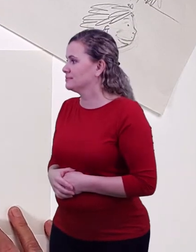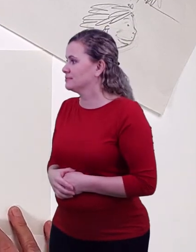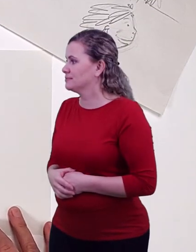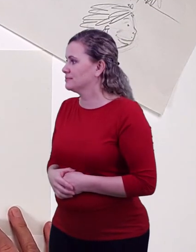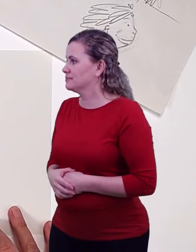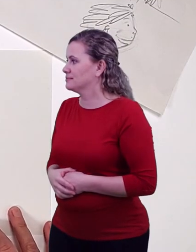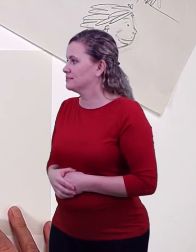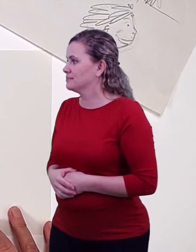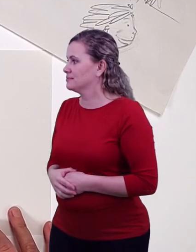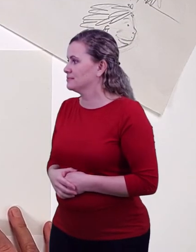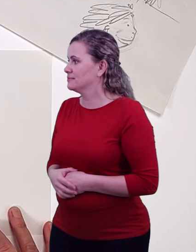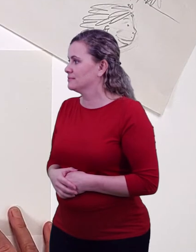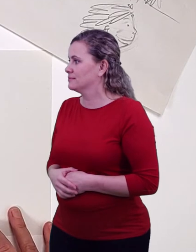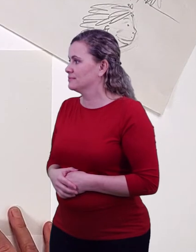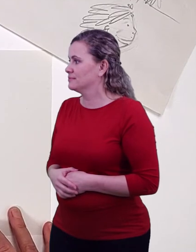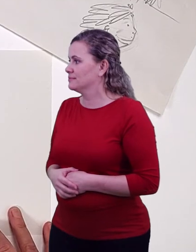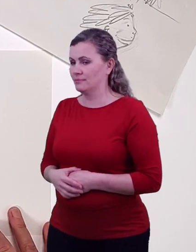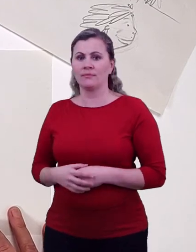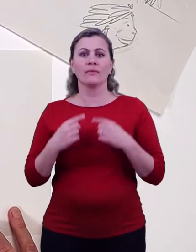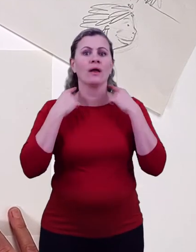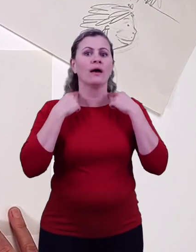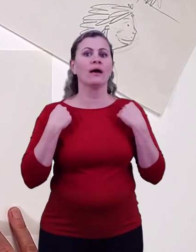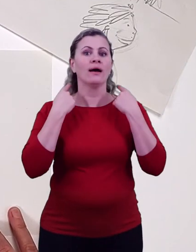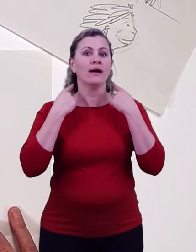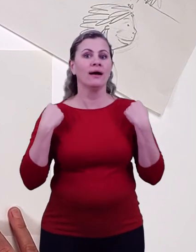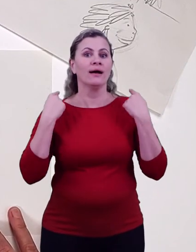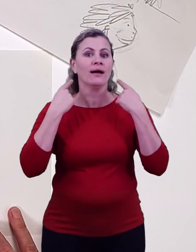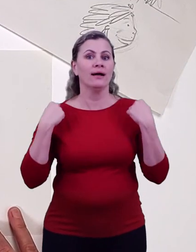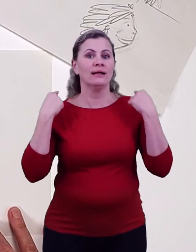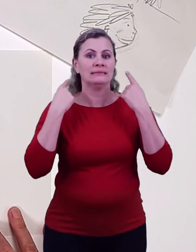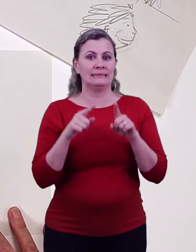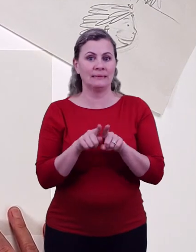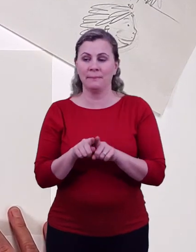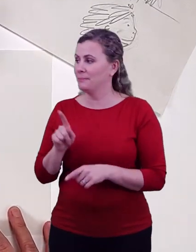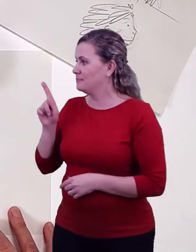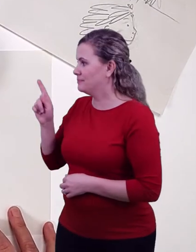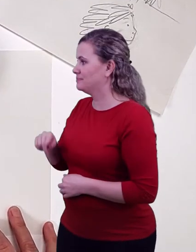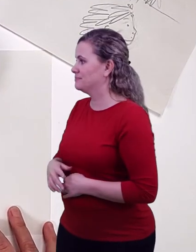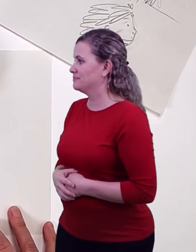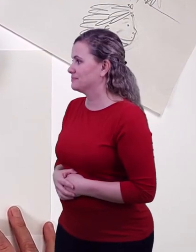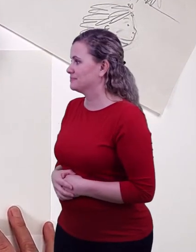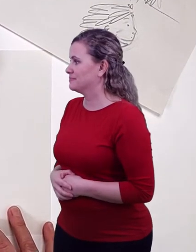her ears. Then I add wiggly hair lines to the top and around the bottom of her head.